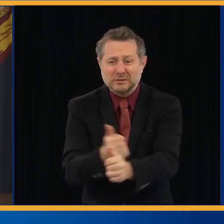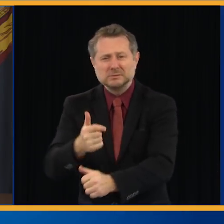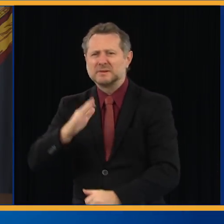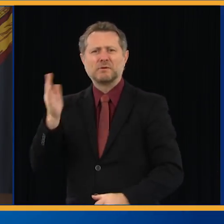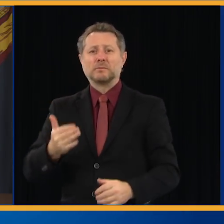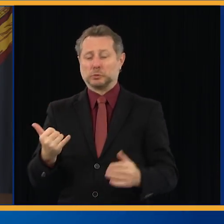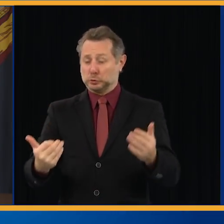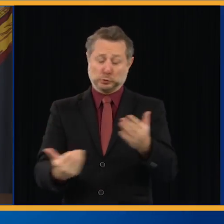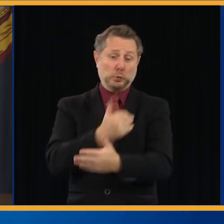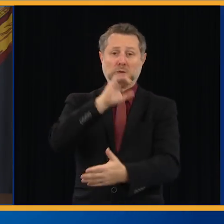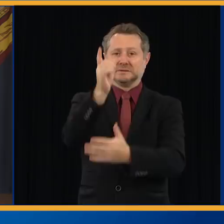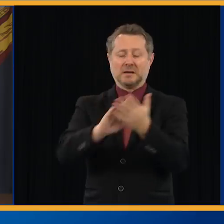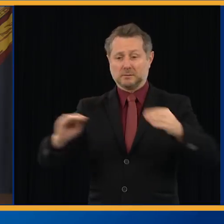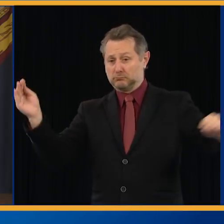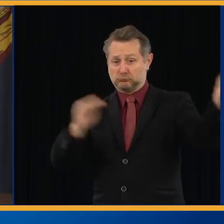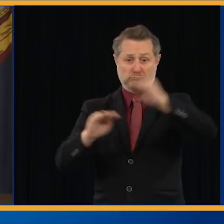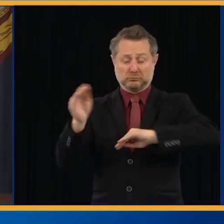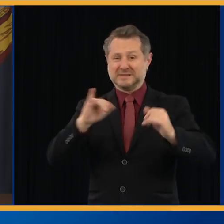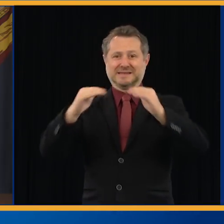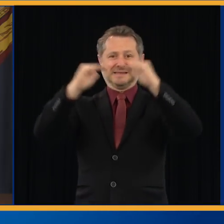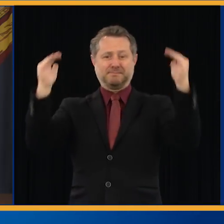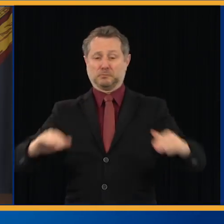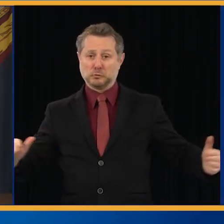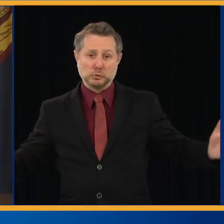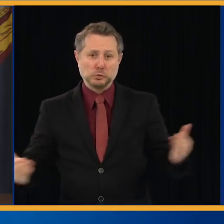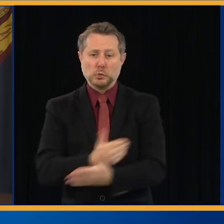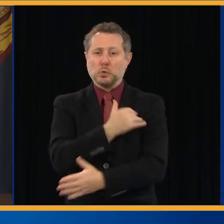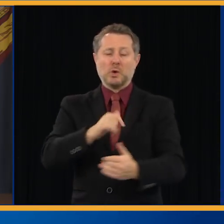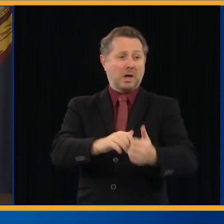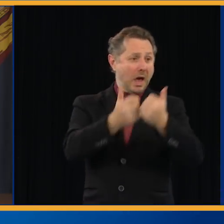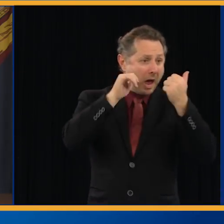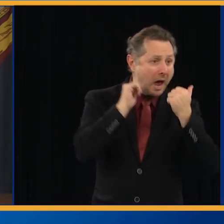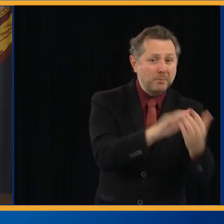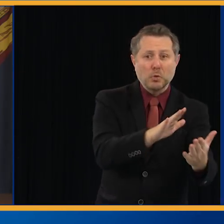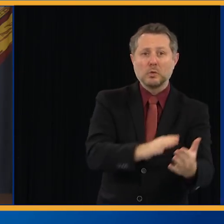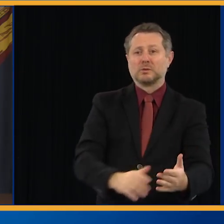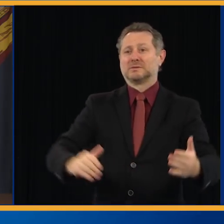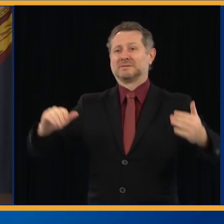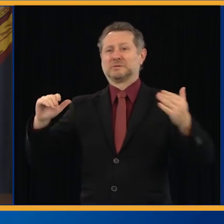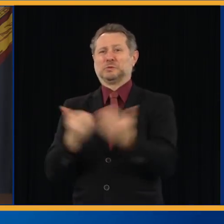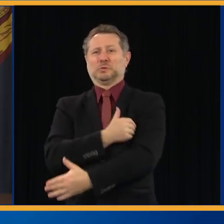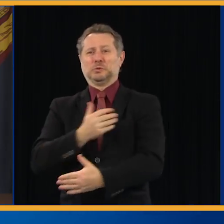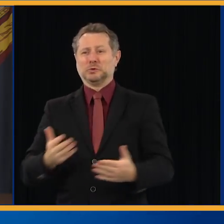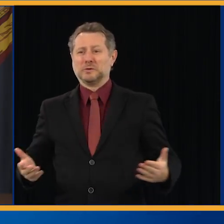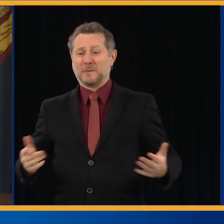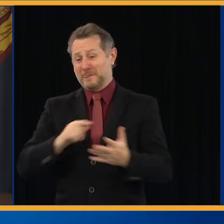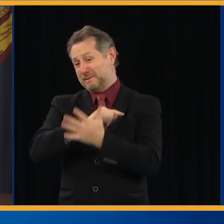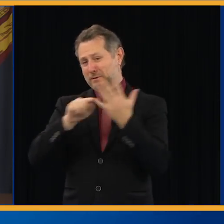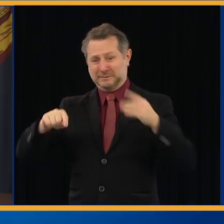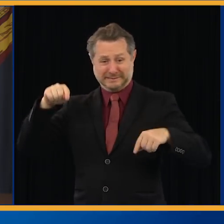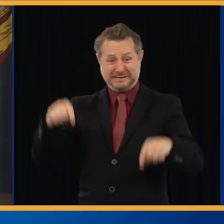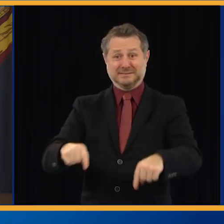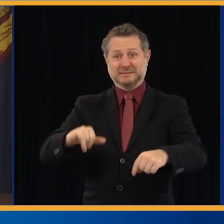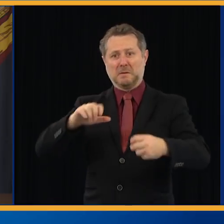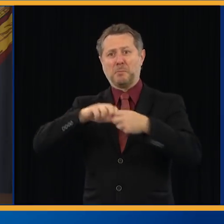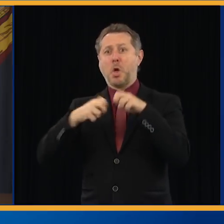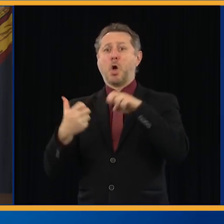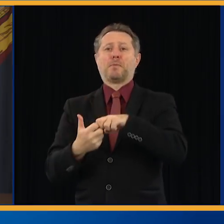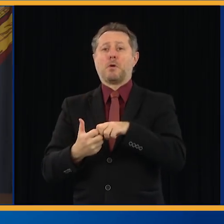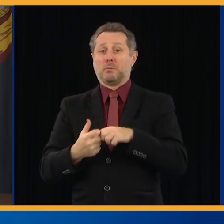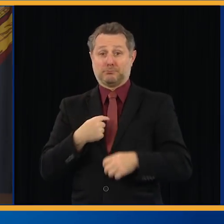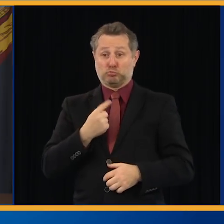approaches to do this. And this problem is bigger than any one of us,